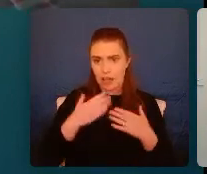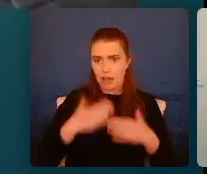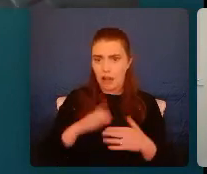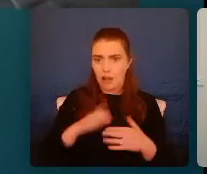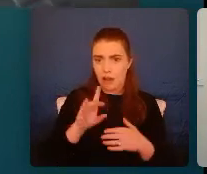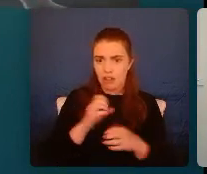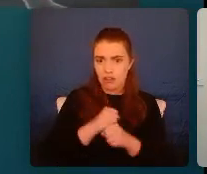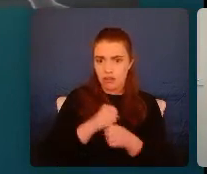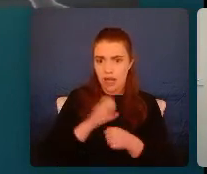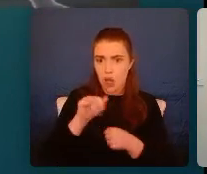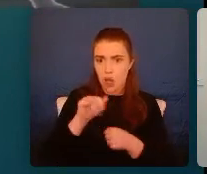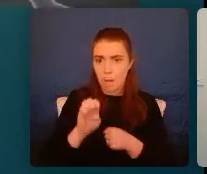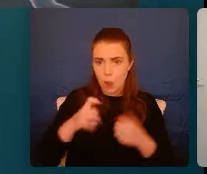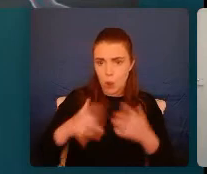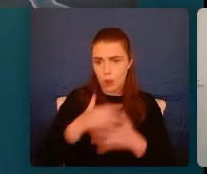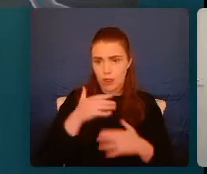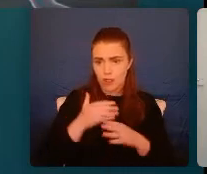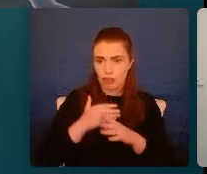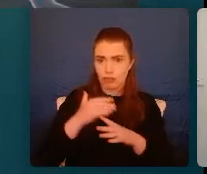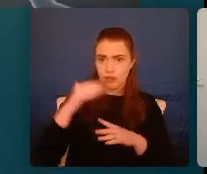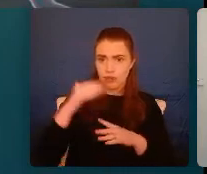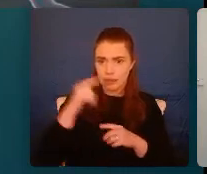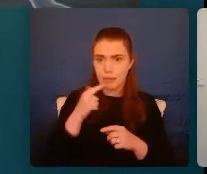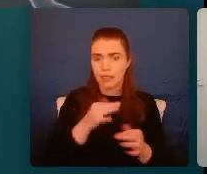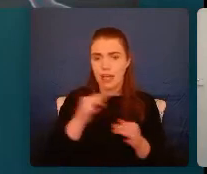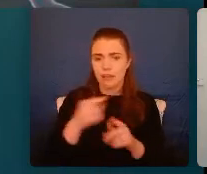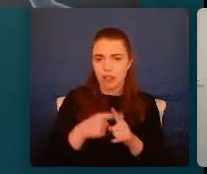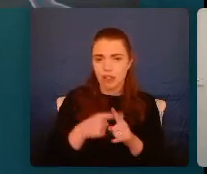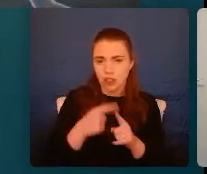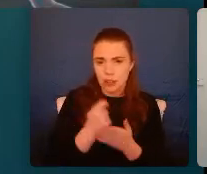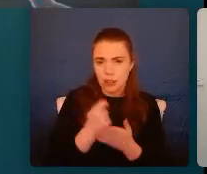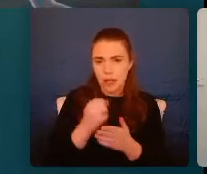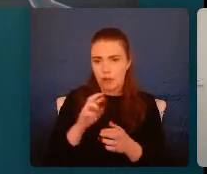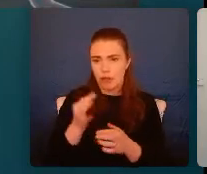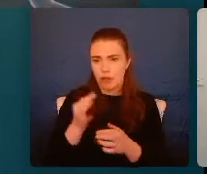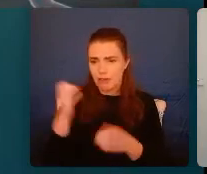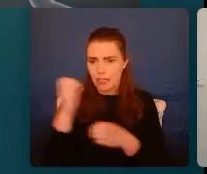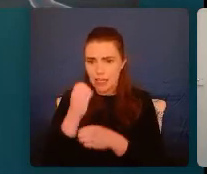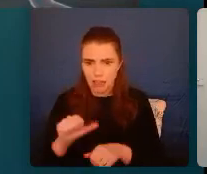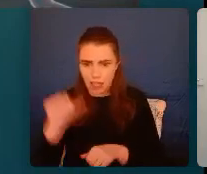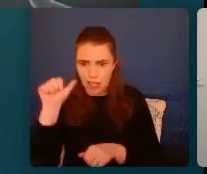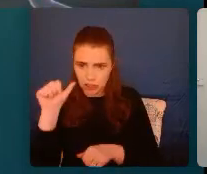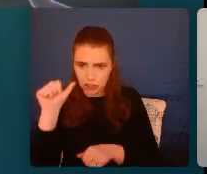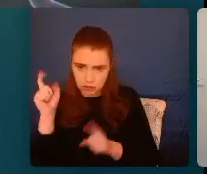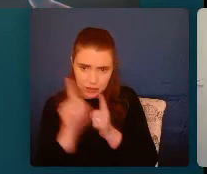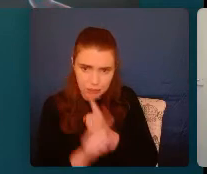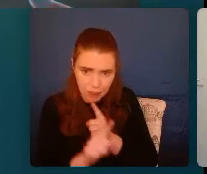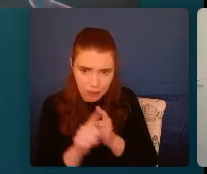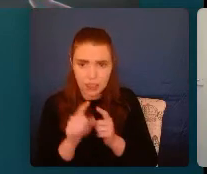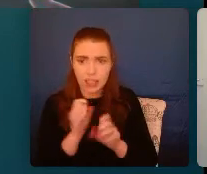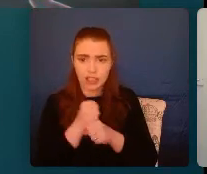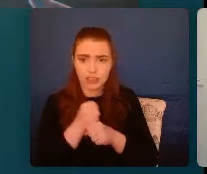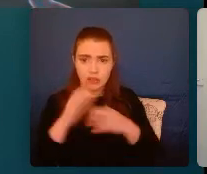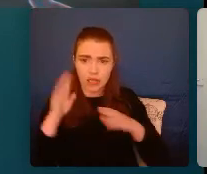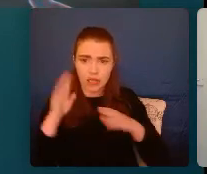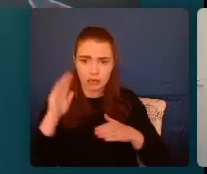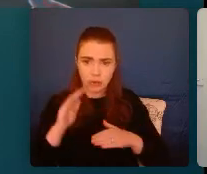When the stress is relieved after a short time, or a young child receives support from caring adults, the stress response winds down and the body